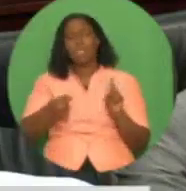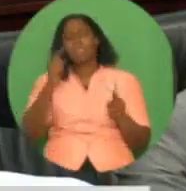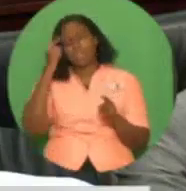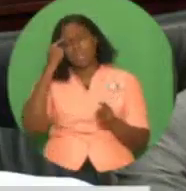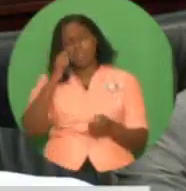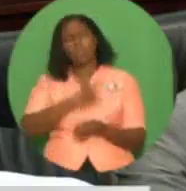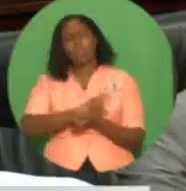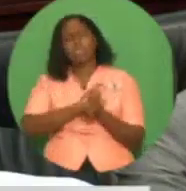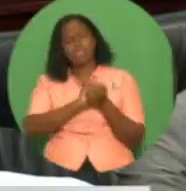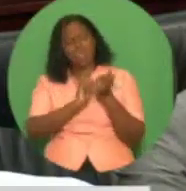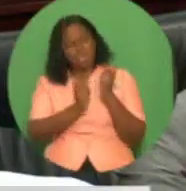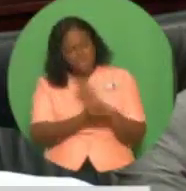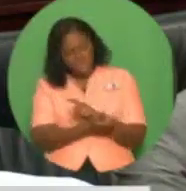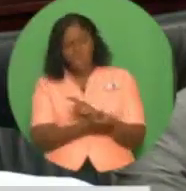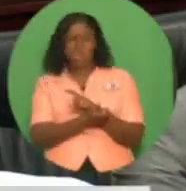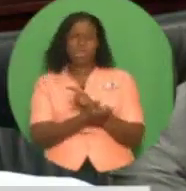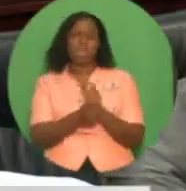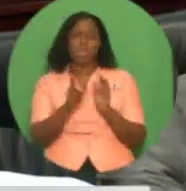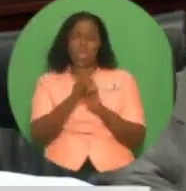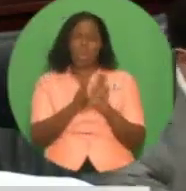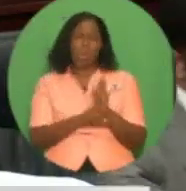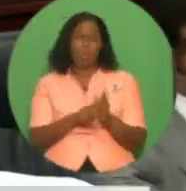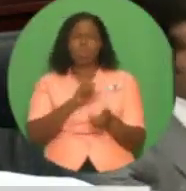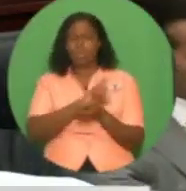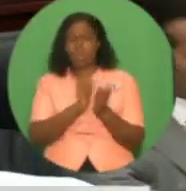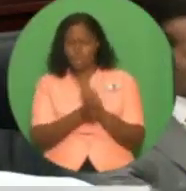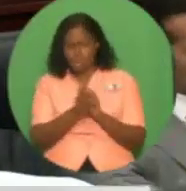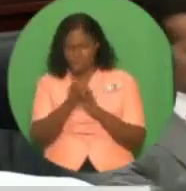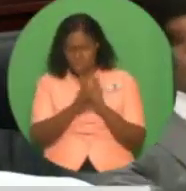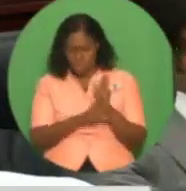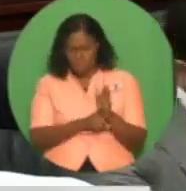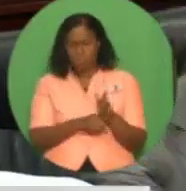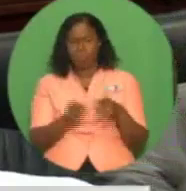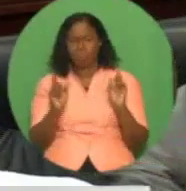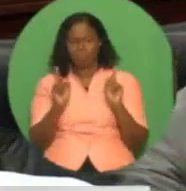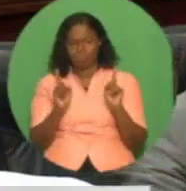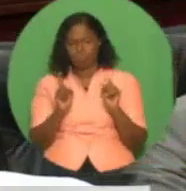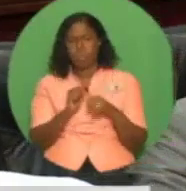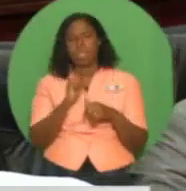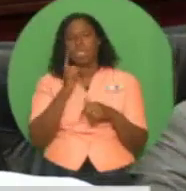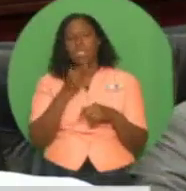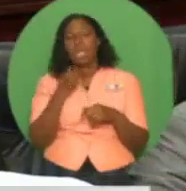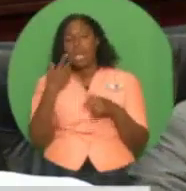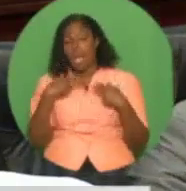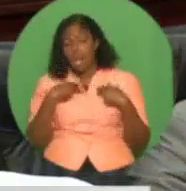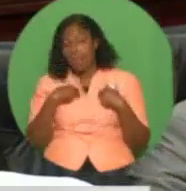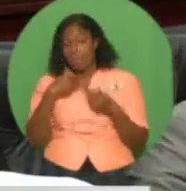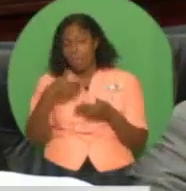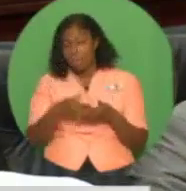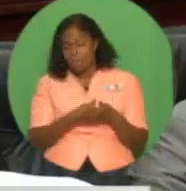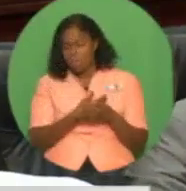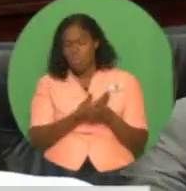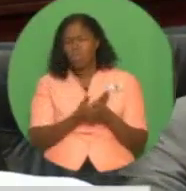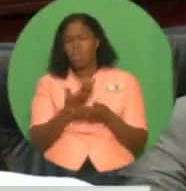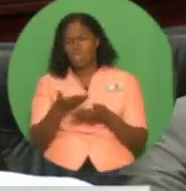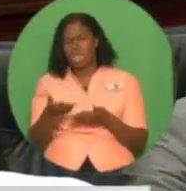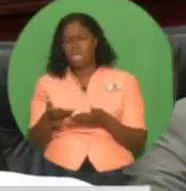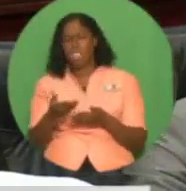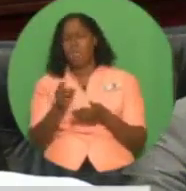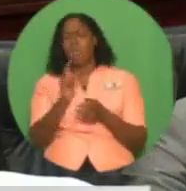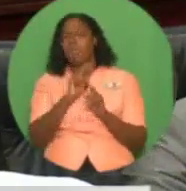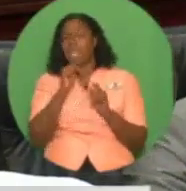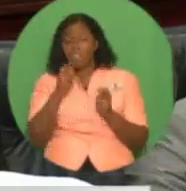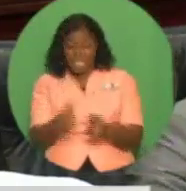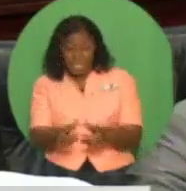We have adopted an approach to economic management anchored on a framework of sequenced and gradual adjustment, yet